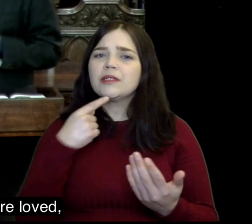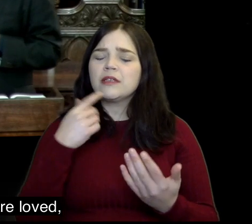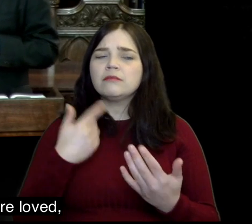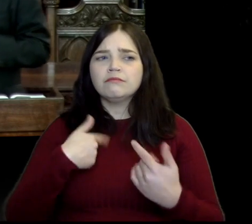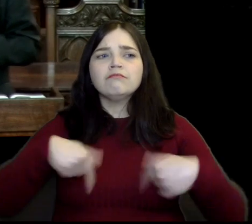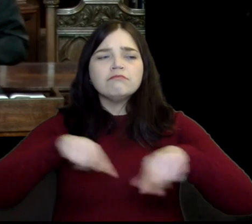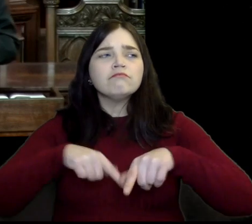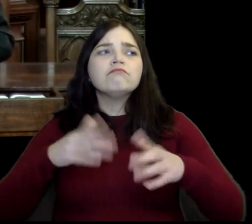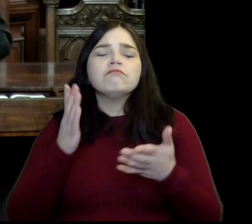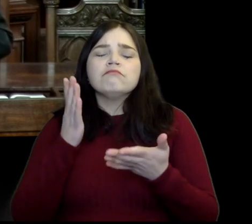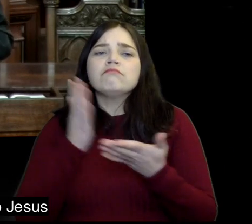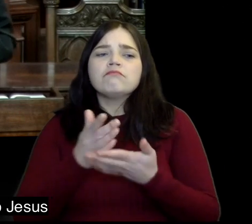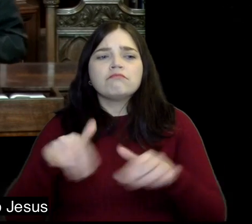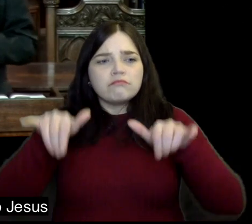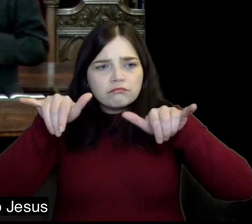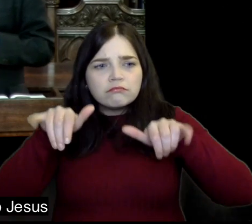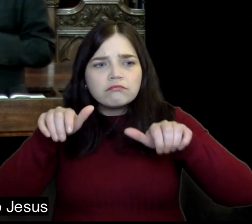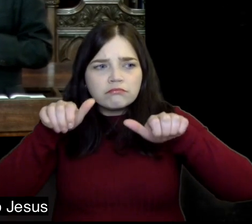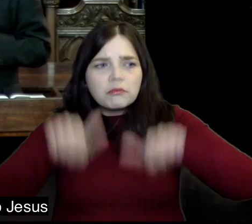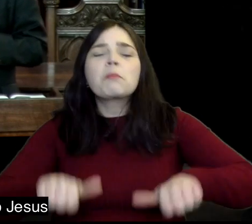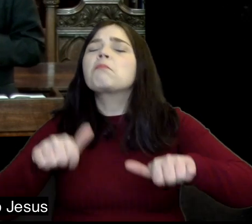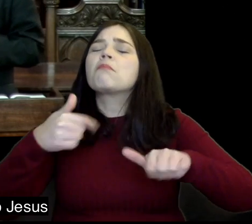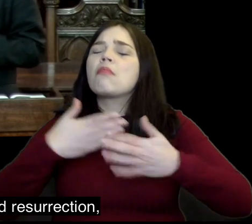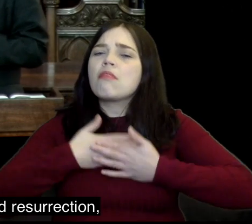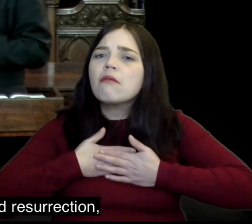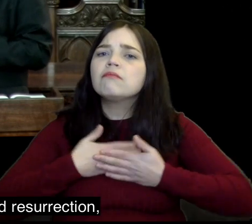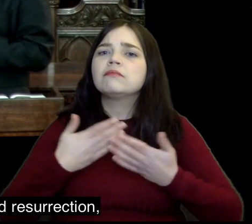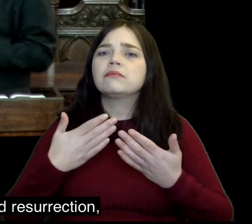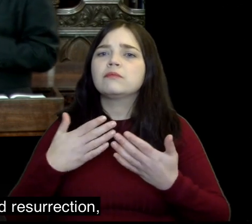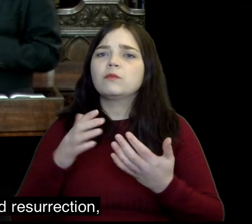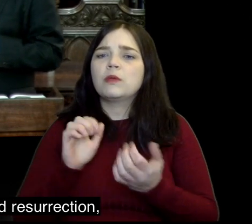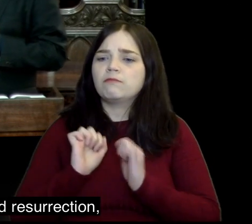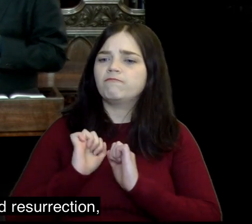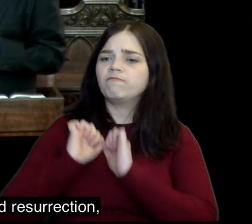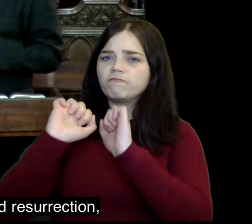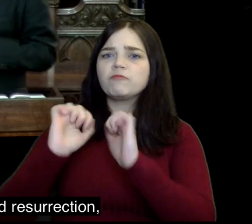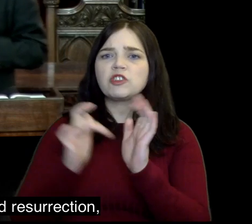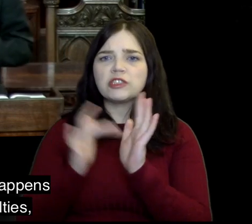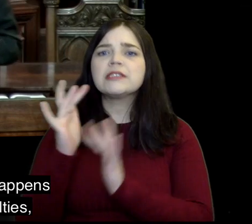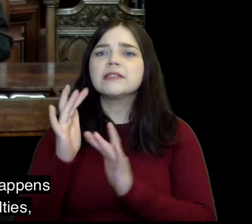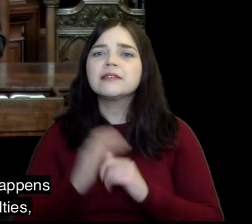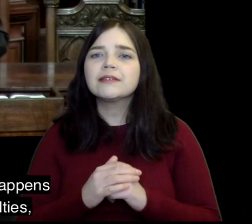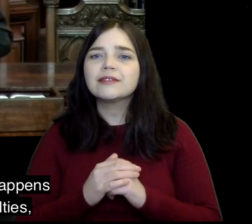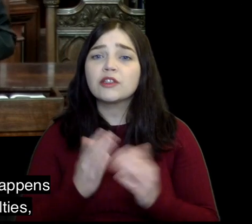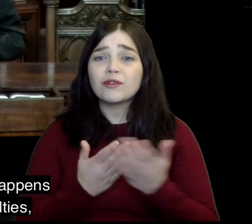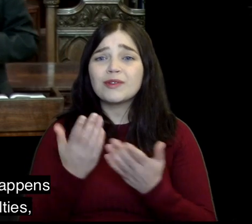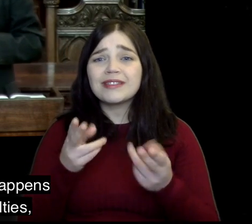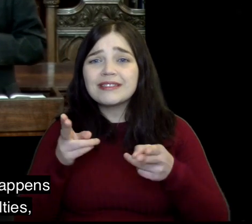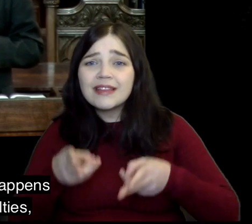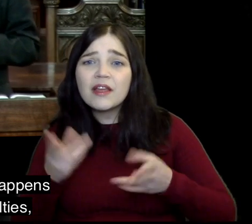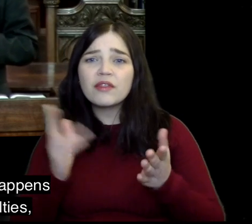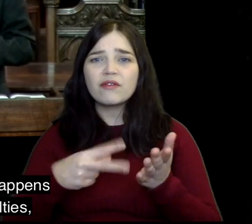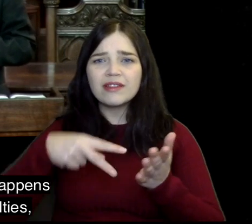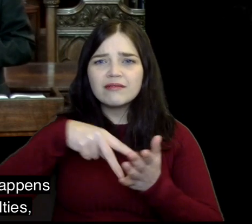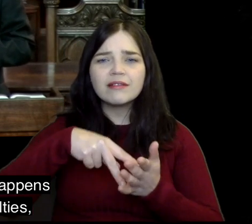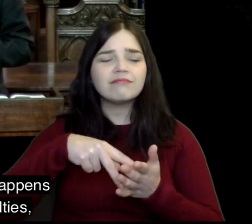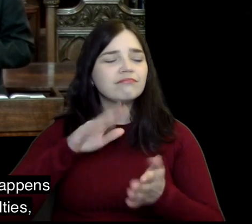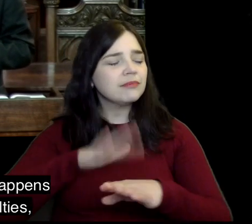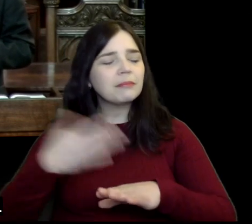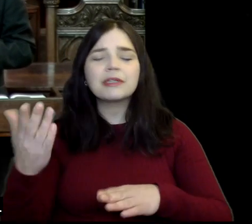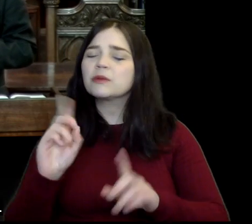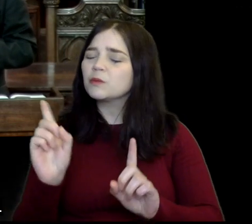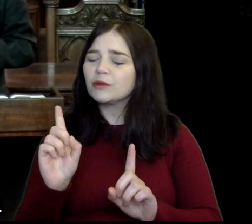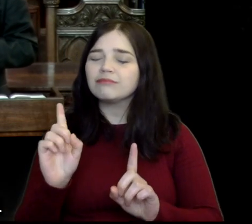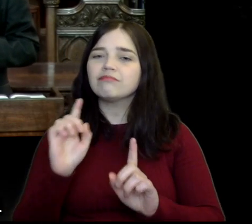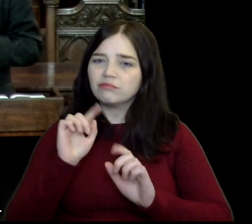we are loved that we belong to Jesus because of his death and resurrection no matter what happens in these difficult days we